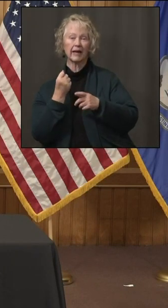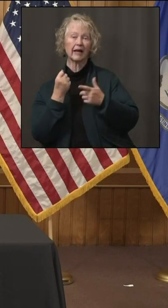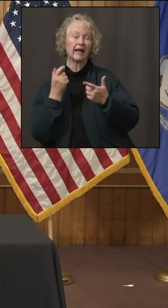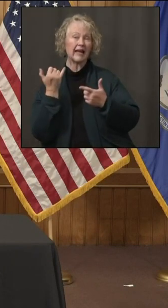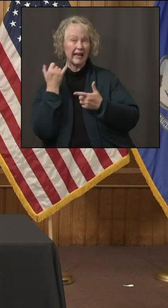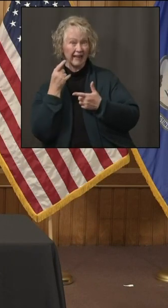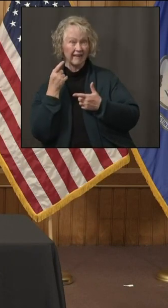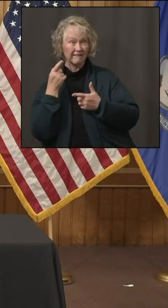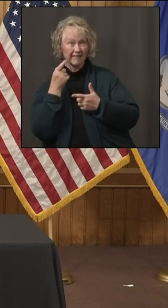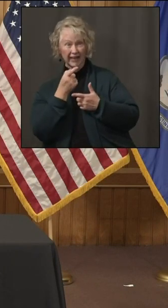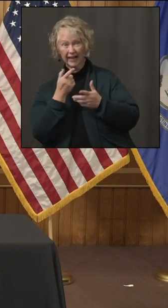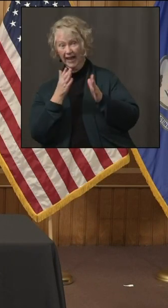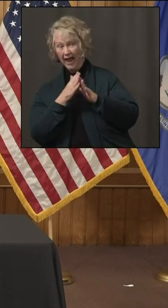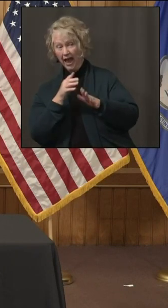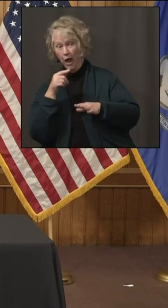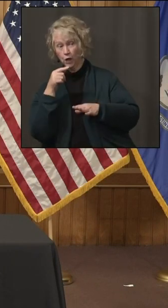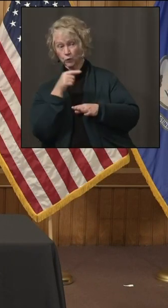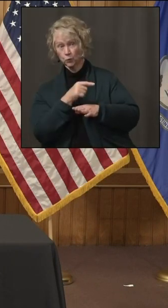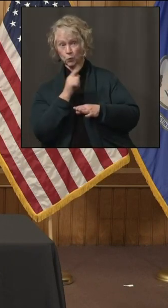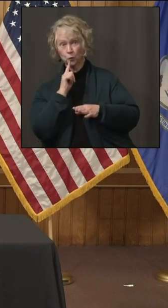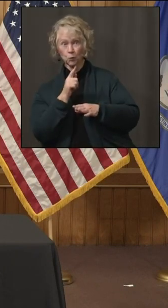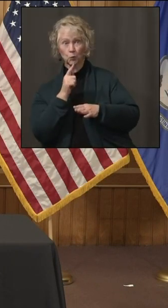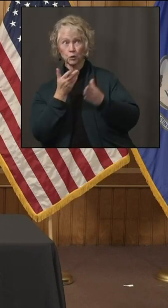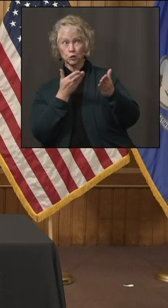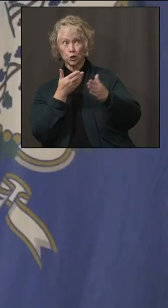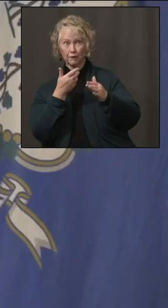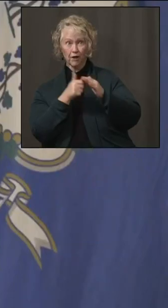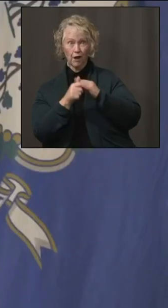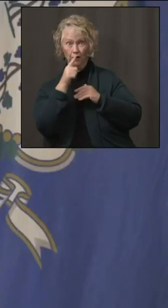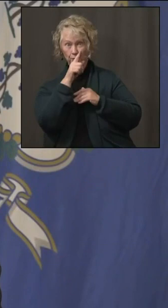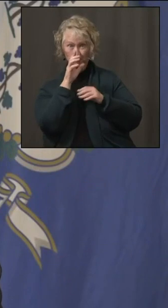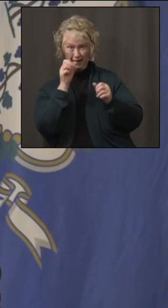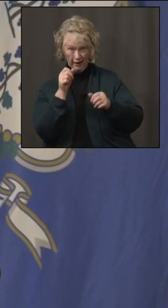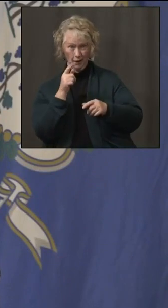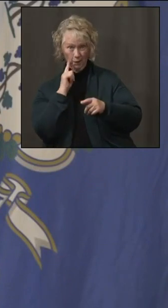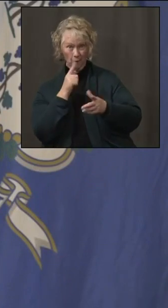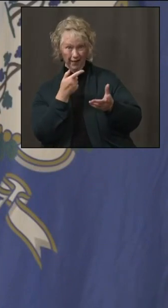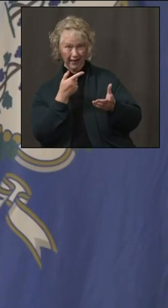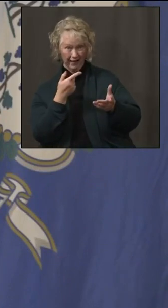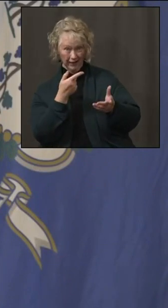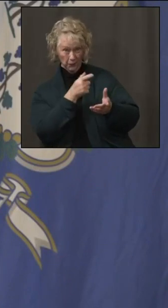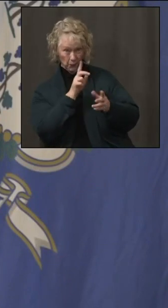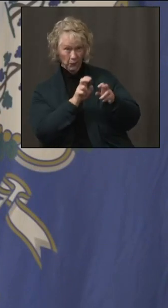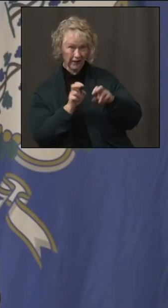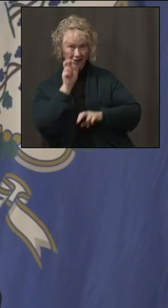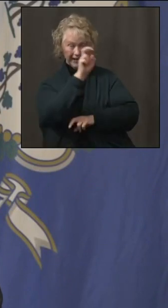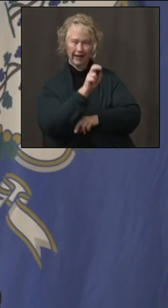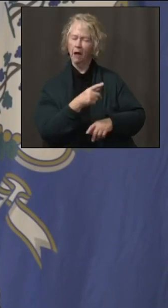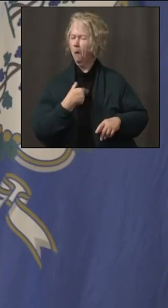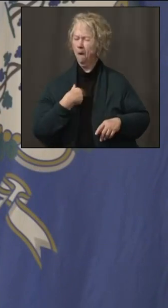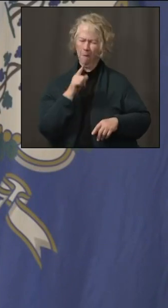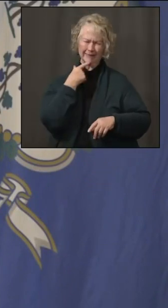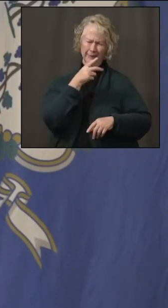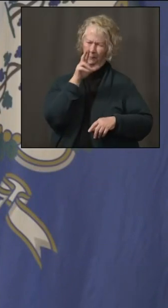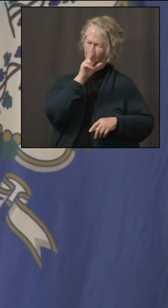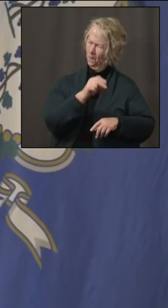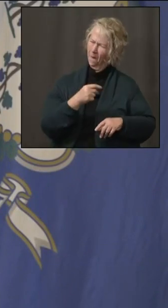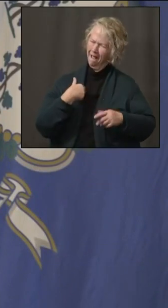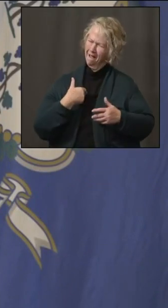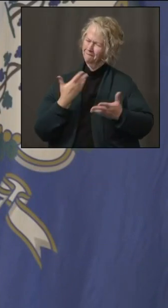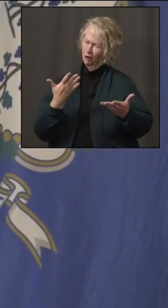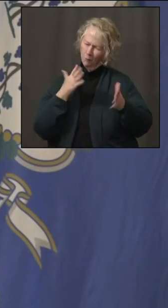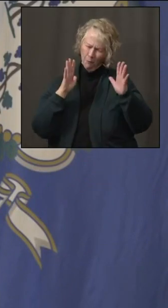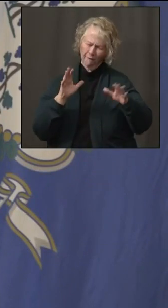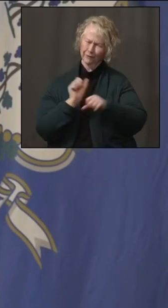will you leave the governor's office in Connecticut to do that? No, I'll tell him I got the best job in the world right here in Connecticut. We still have a lot of work to